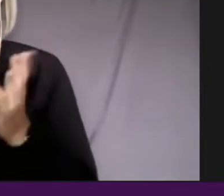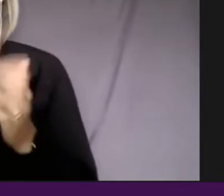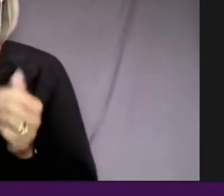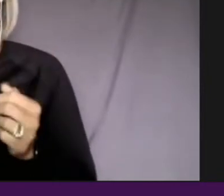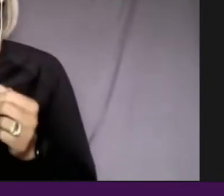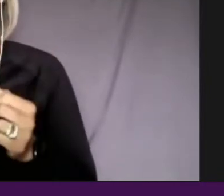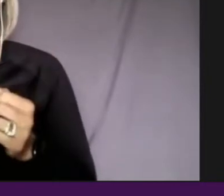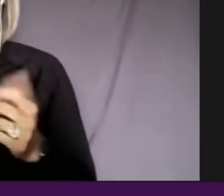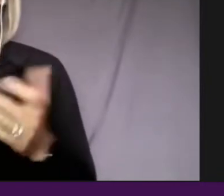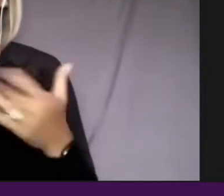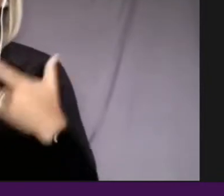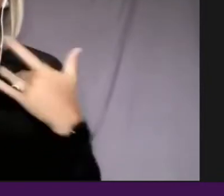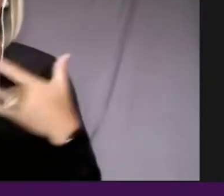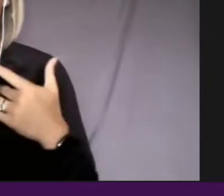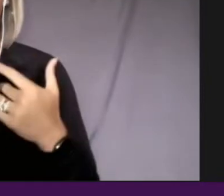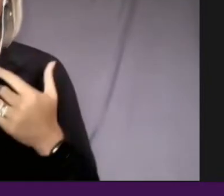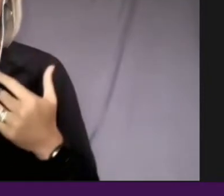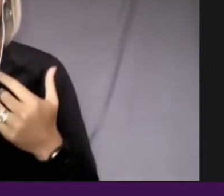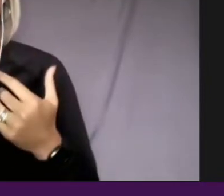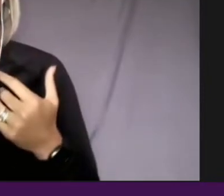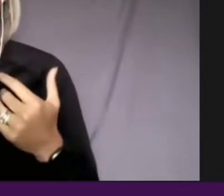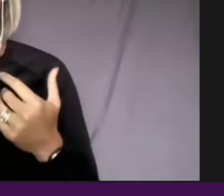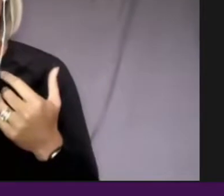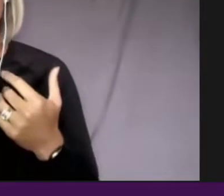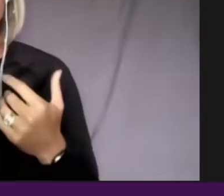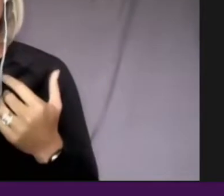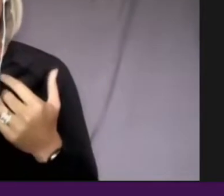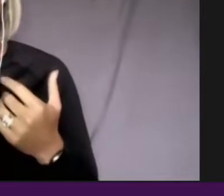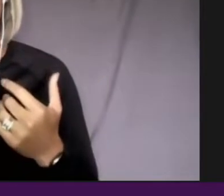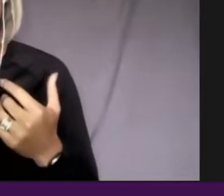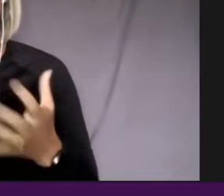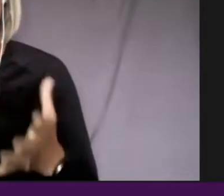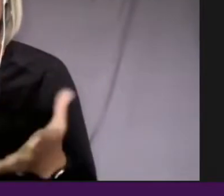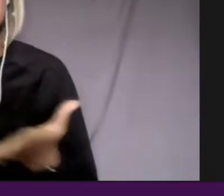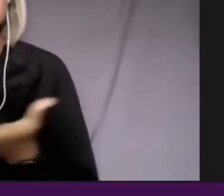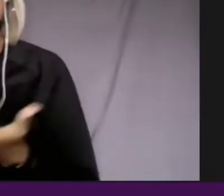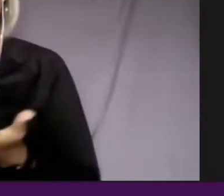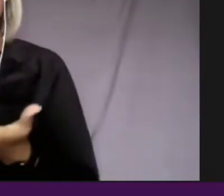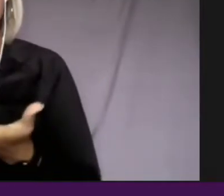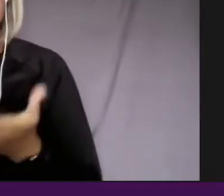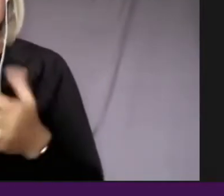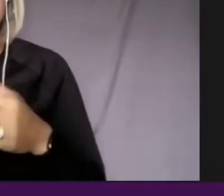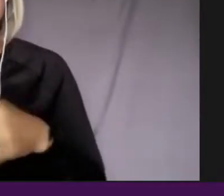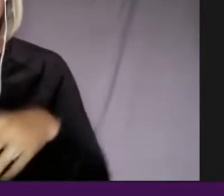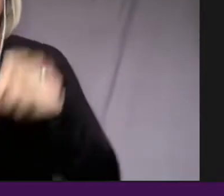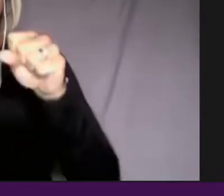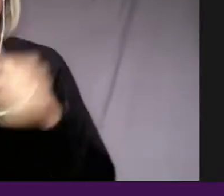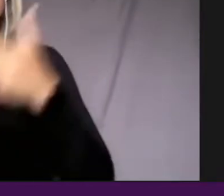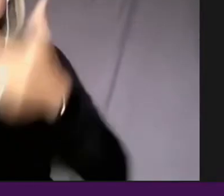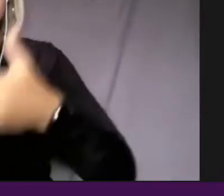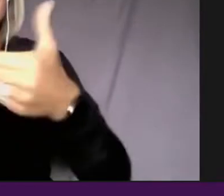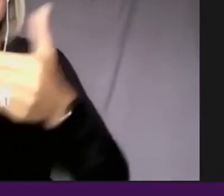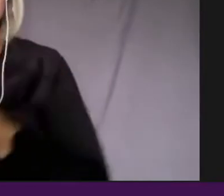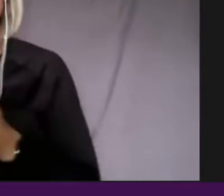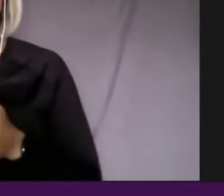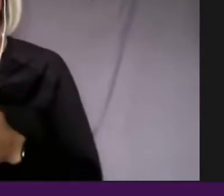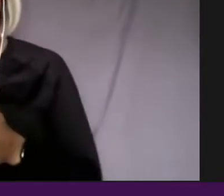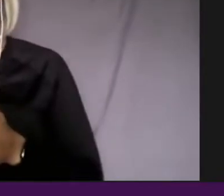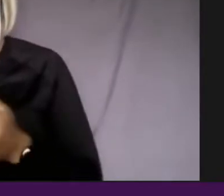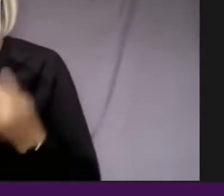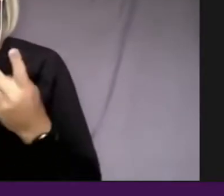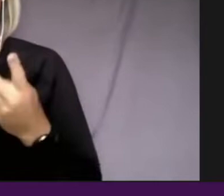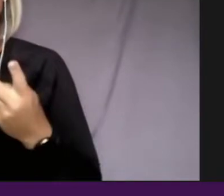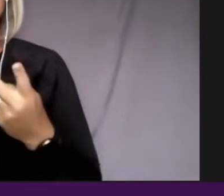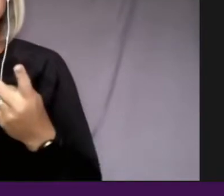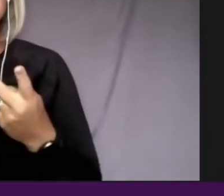um, that I, uh, you all were picking it up. Um, and, and I would like to say that Chris and Sylvia and Wendy learned about